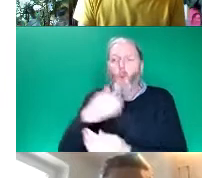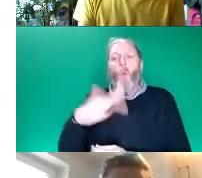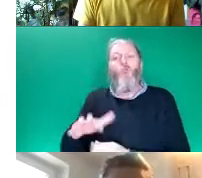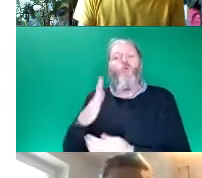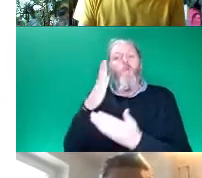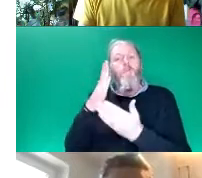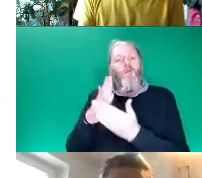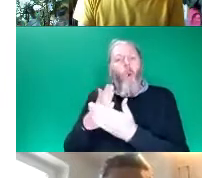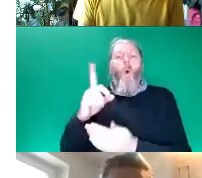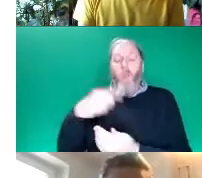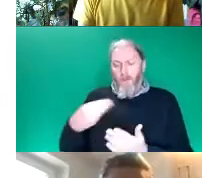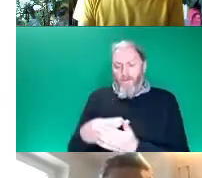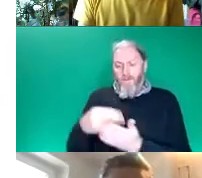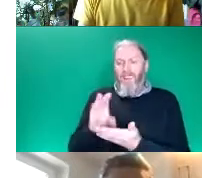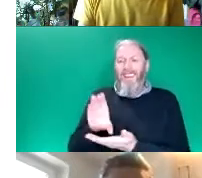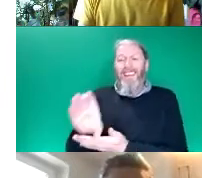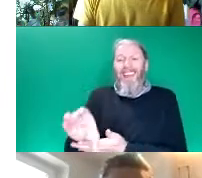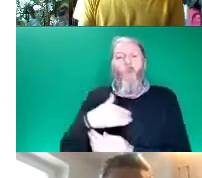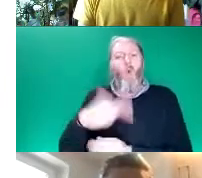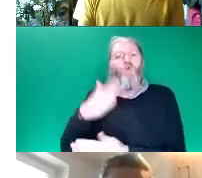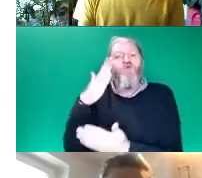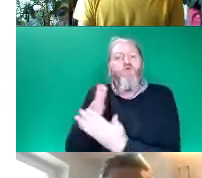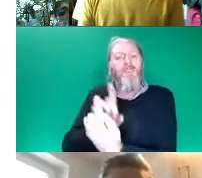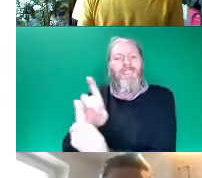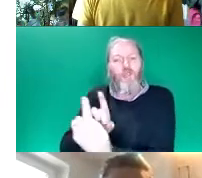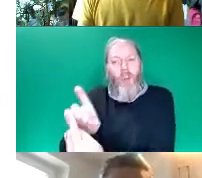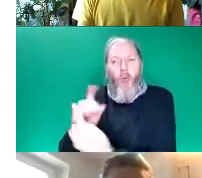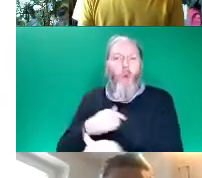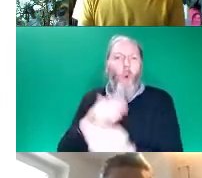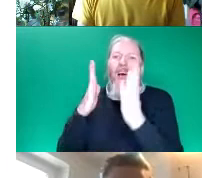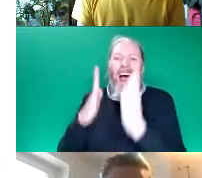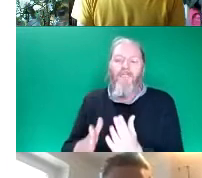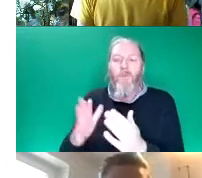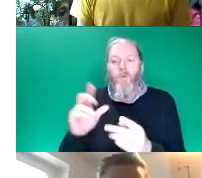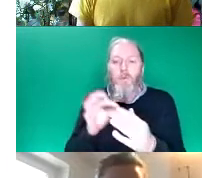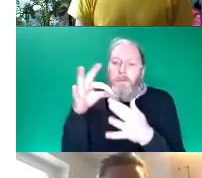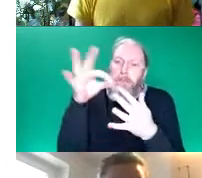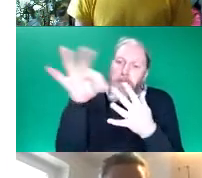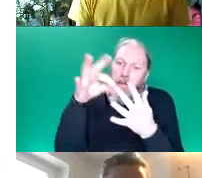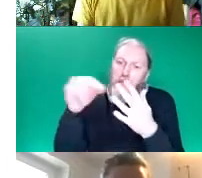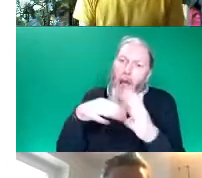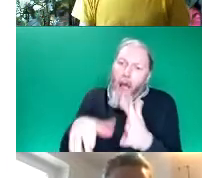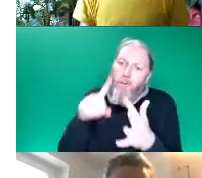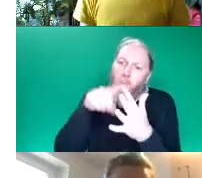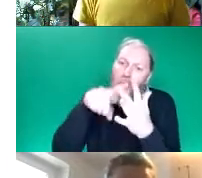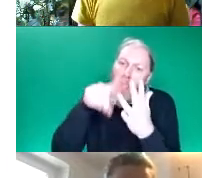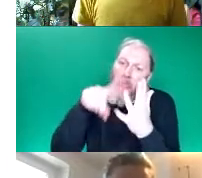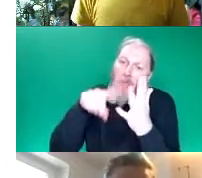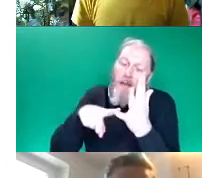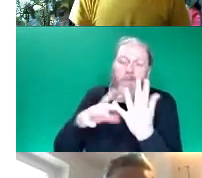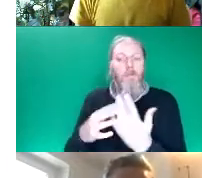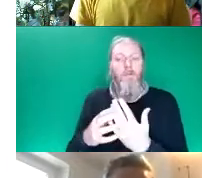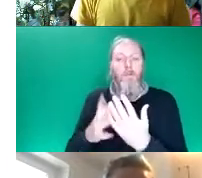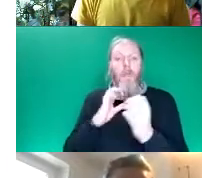than one of requirements and tick boxes. The next key element for us was capacity building. The funds were aimed at